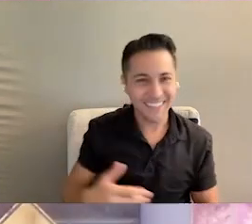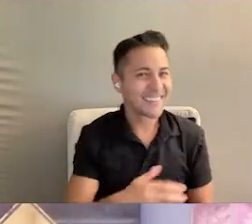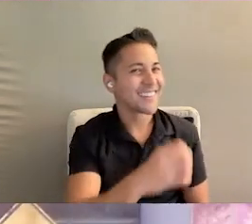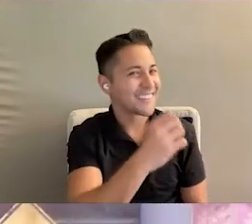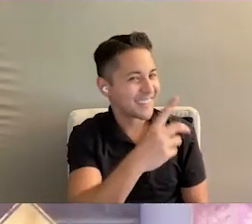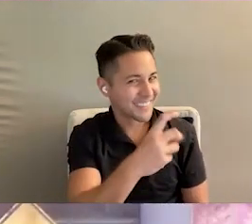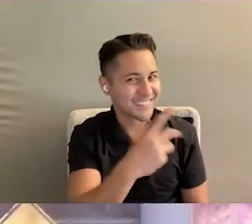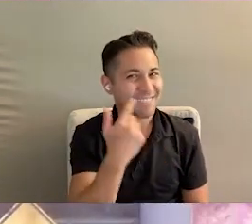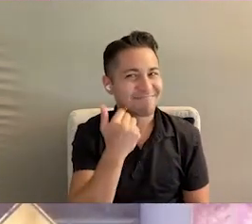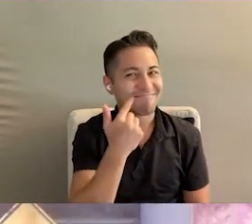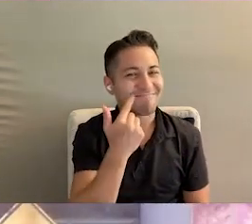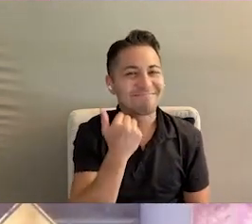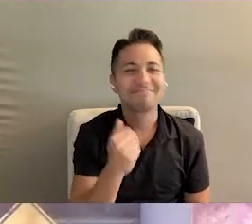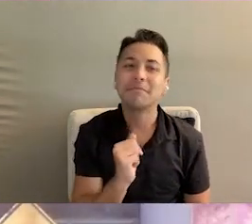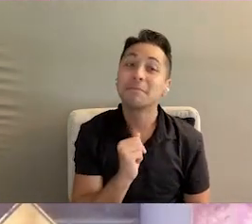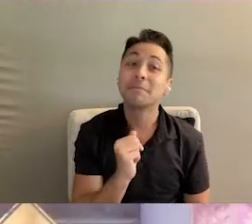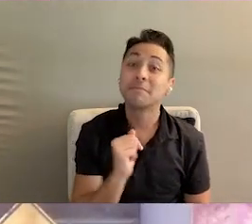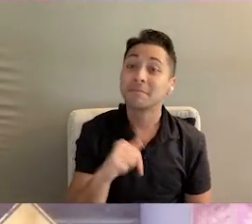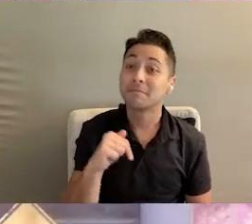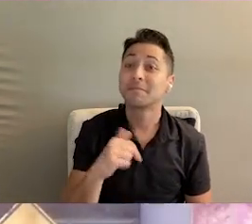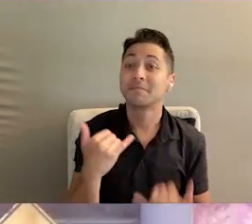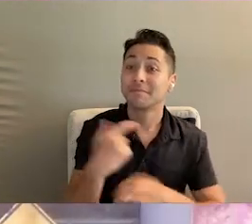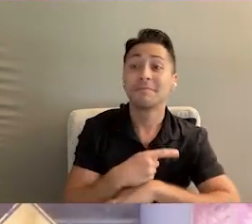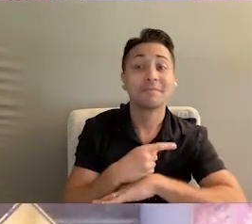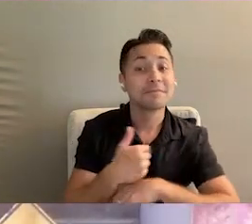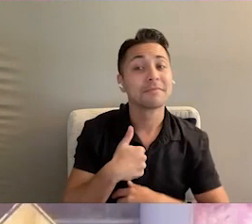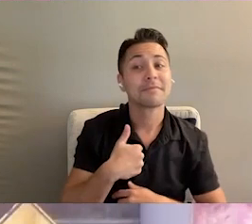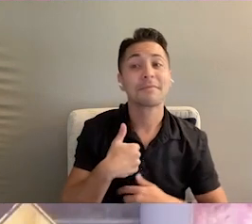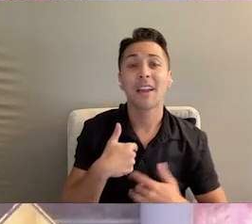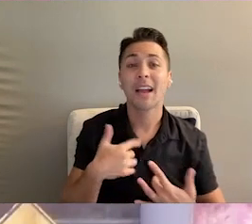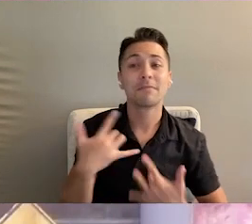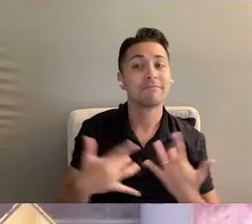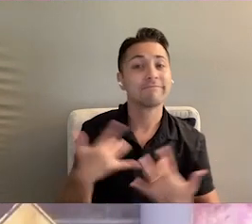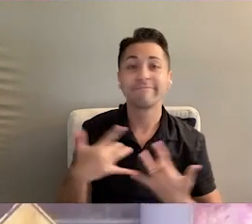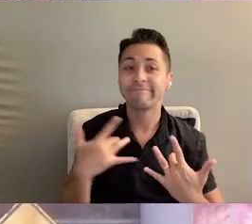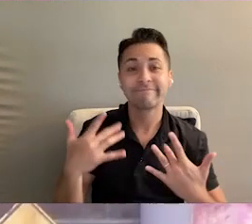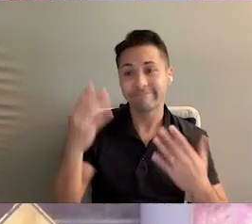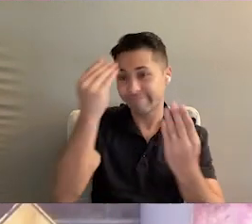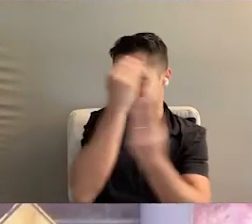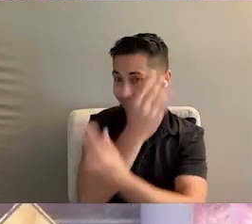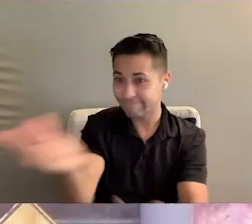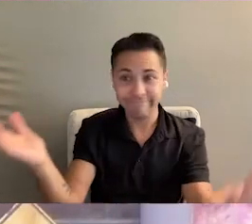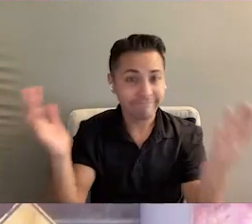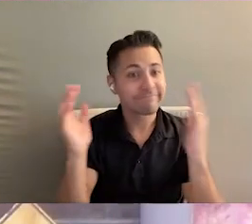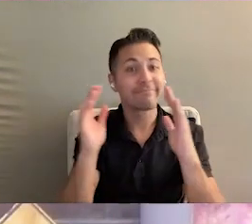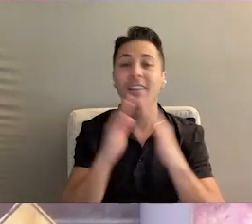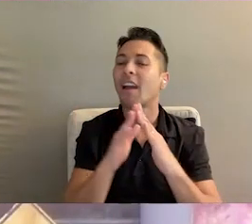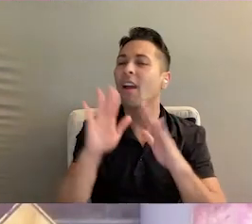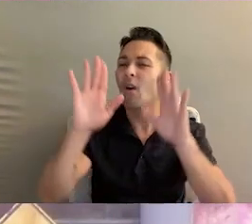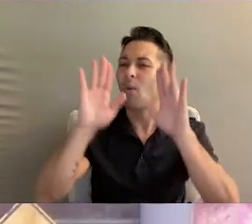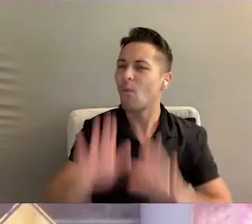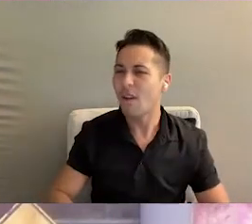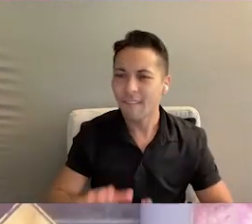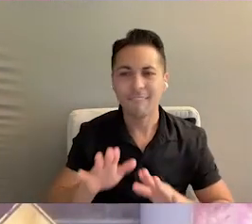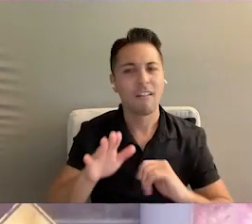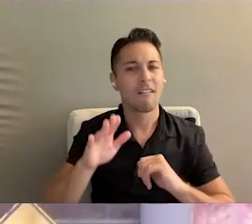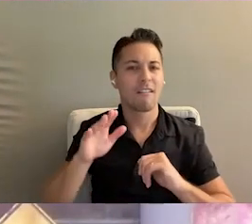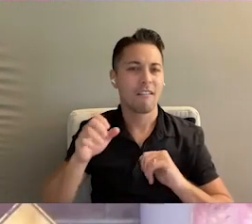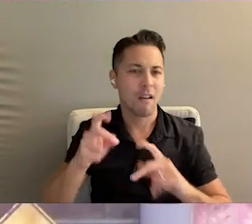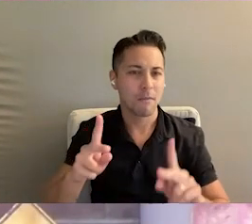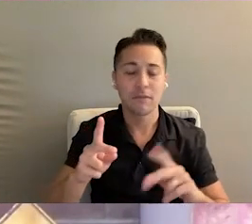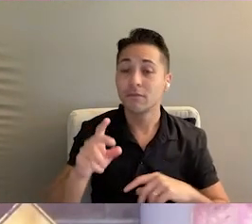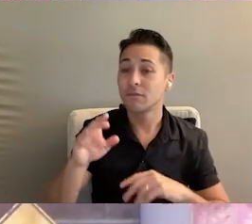Okay. So today, I'm excited to share with all of you a wonderful